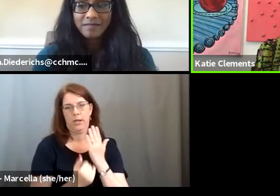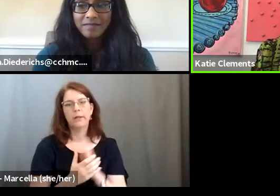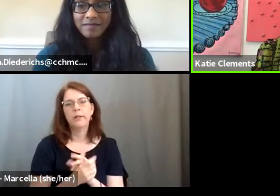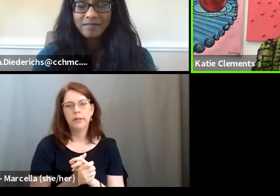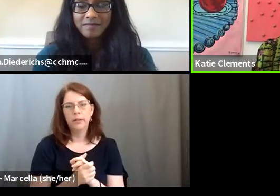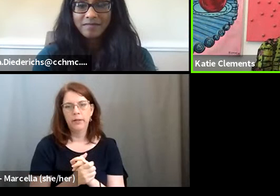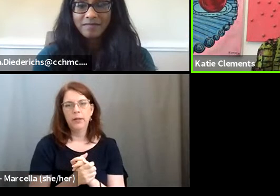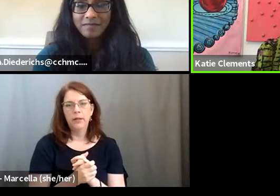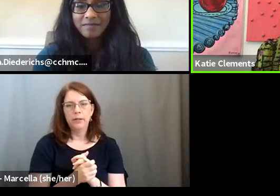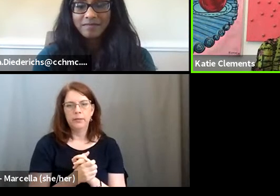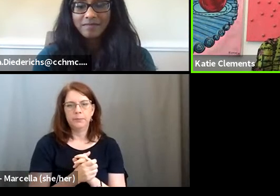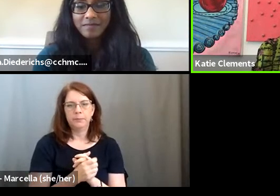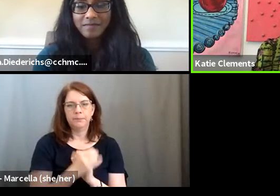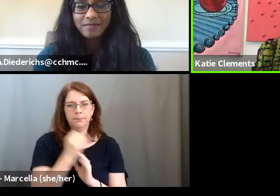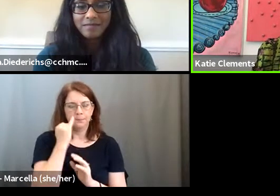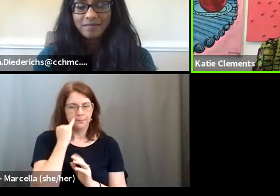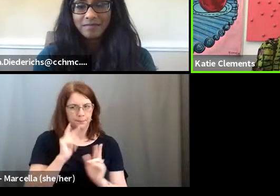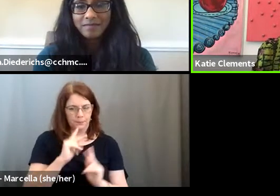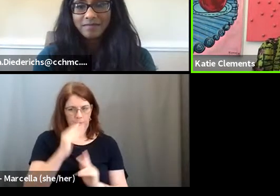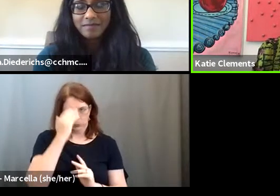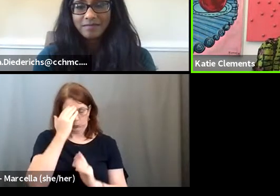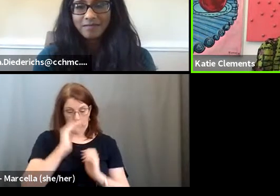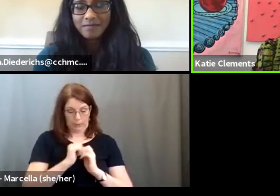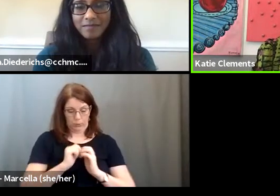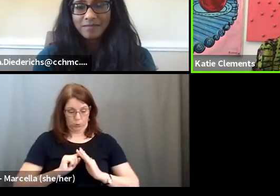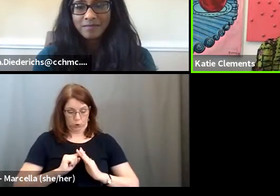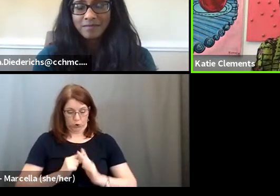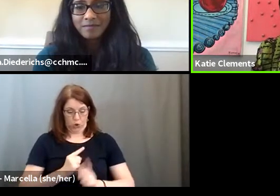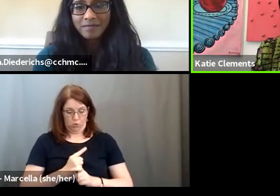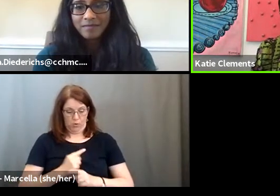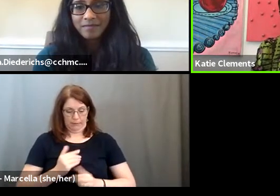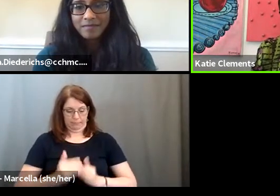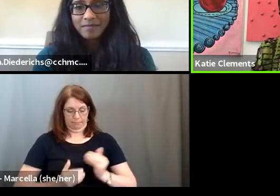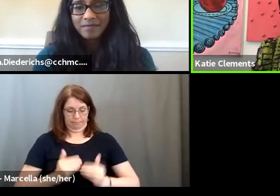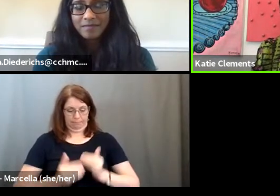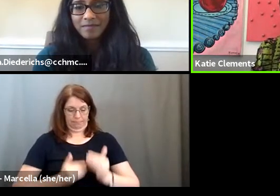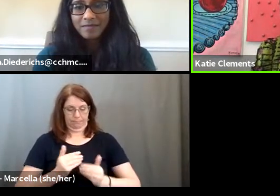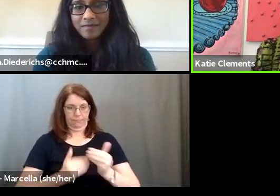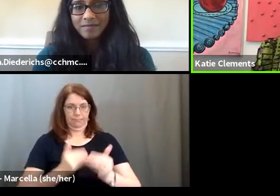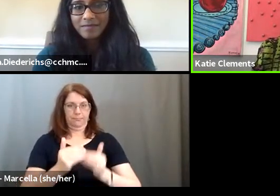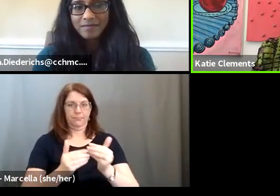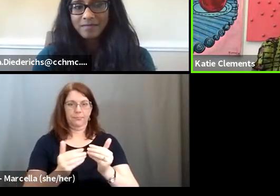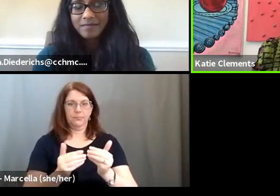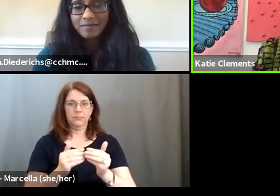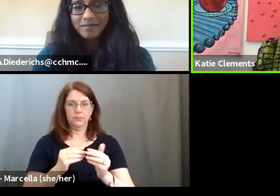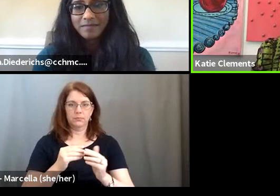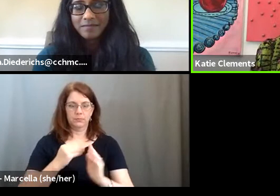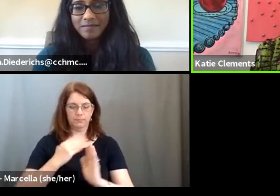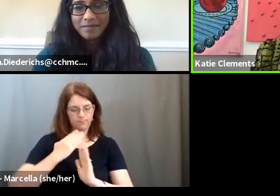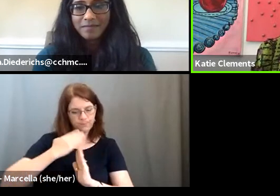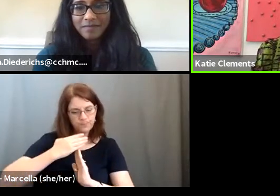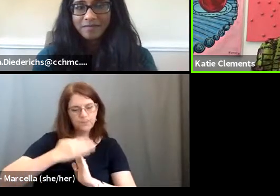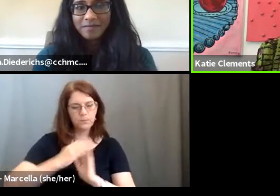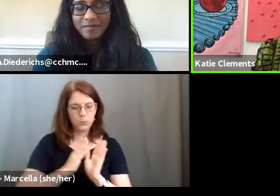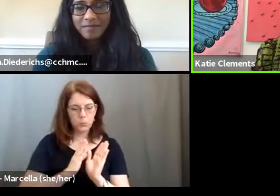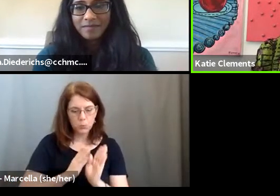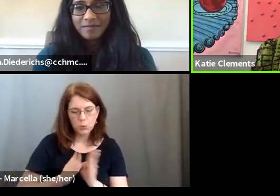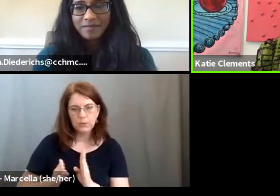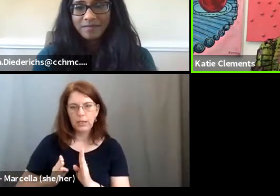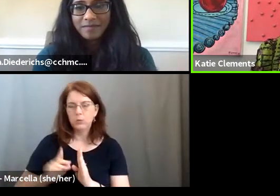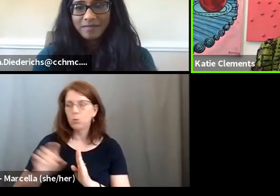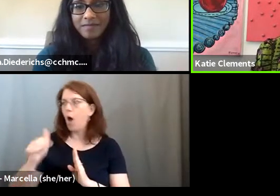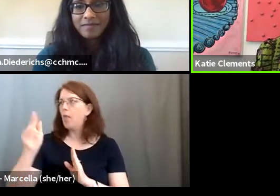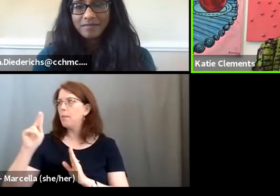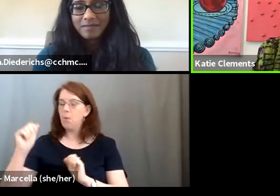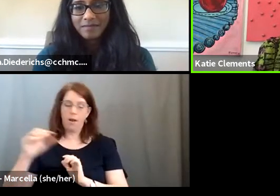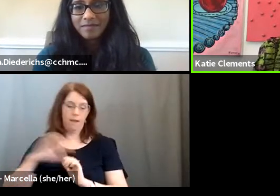I think if people know how to start something right from the beginning and know how to, you know, put their files in order, know where people can find things,